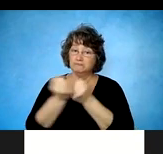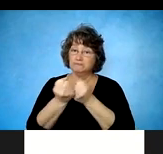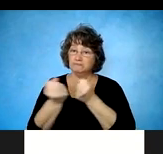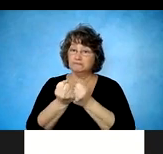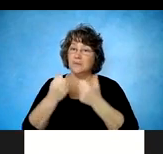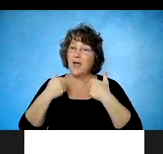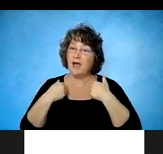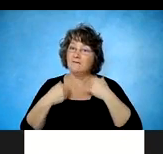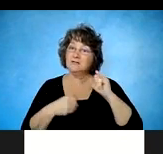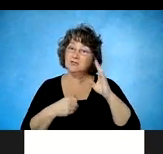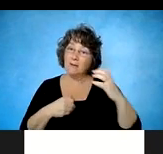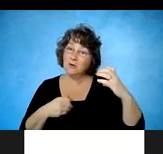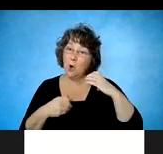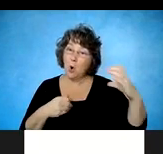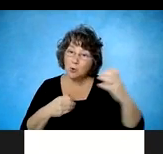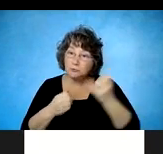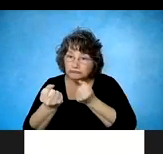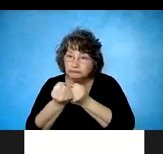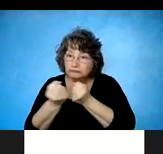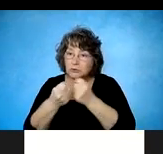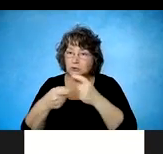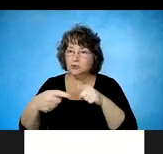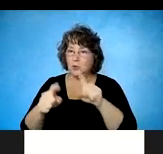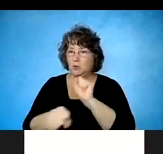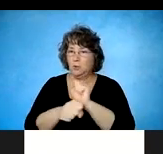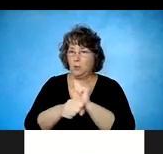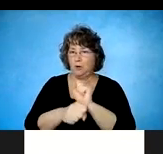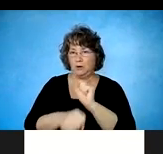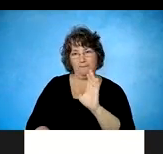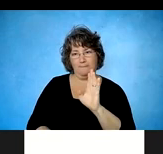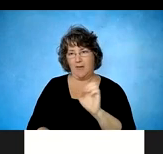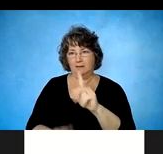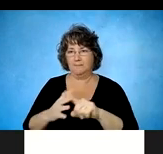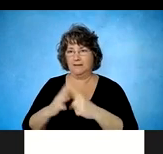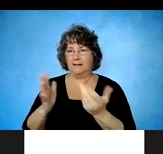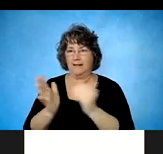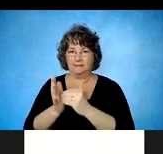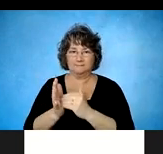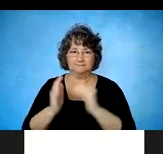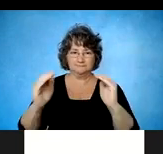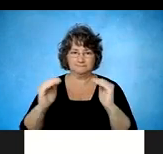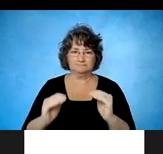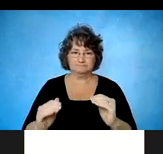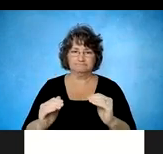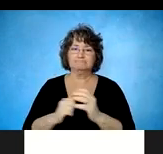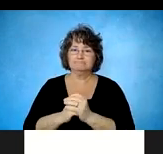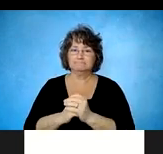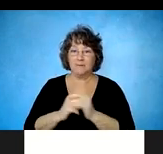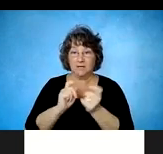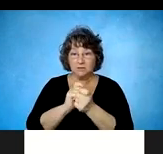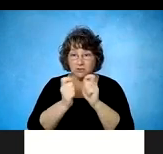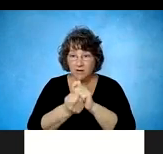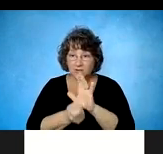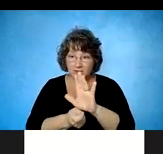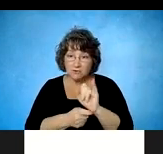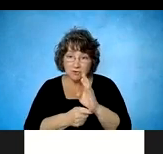resident and job site modifications have been provided for our clients. Um, continued physical occupational speech or cognitive therapy